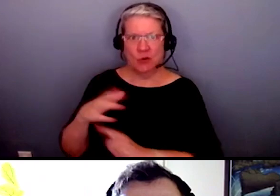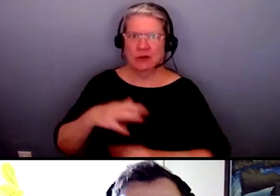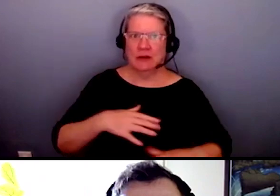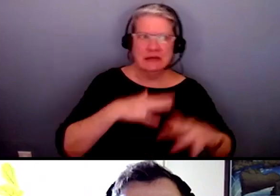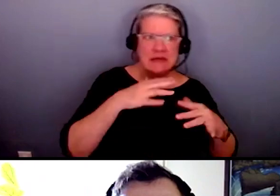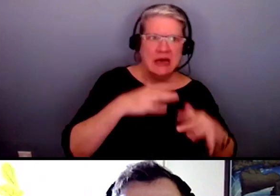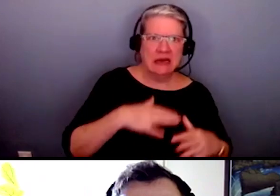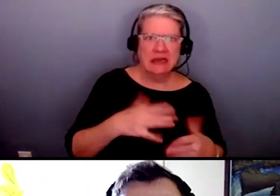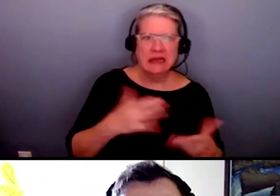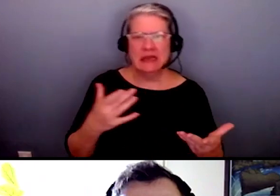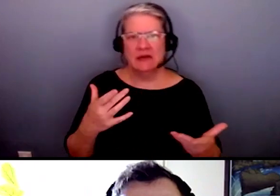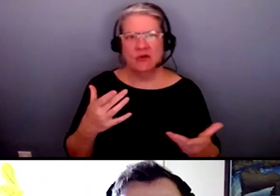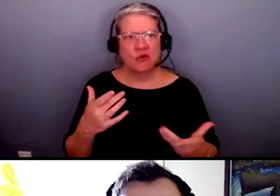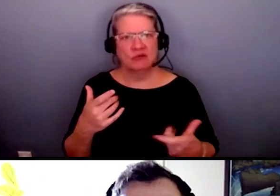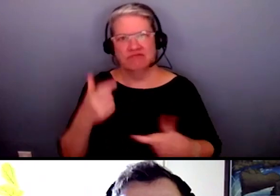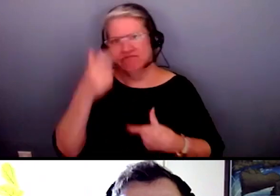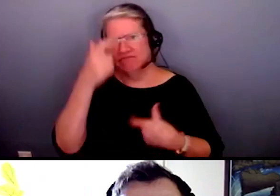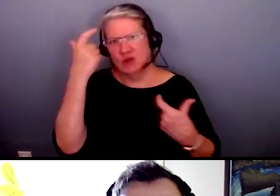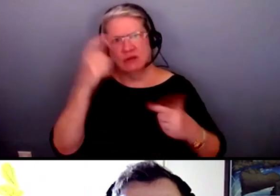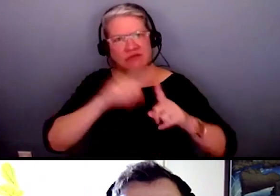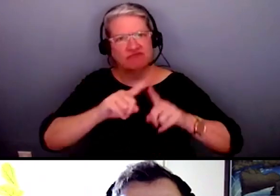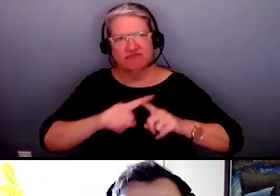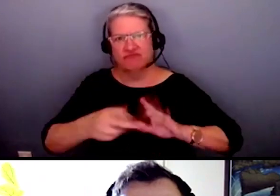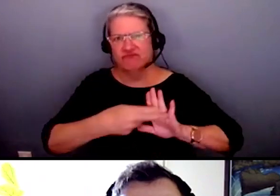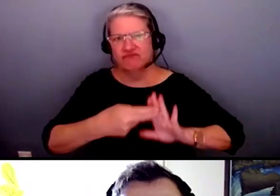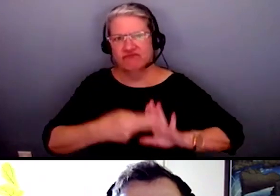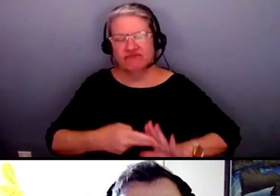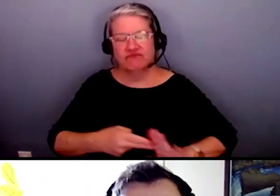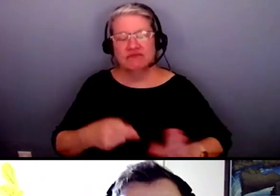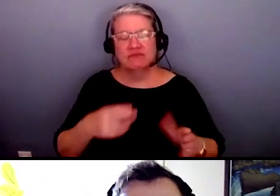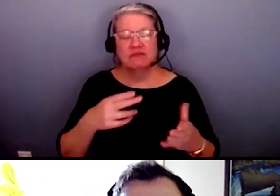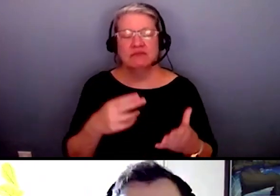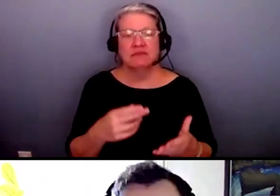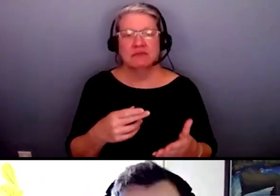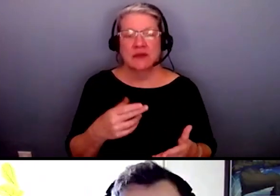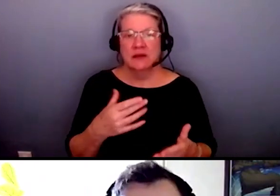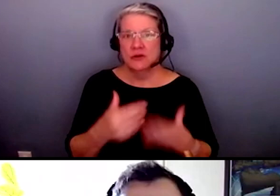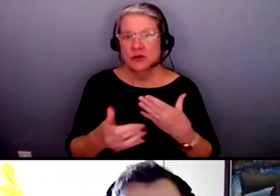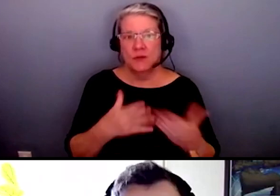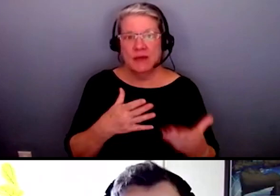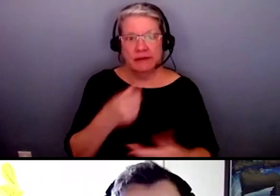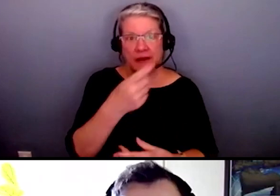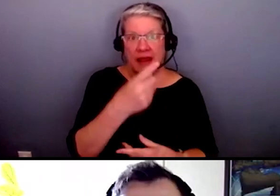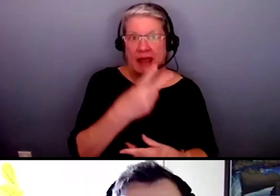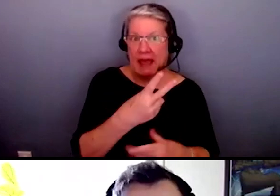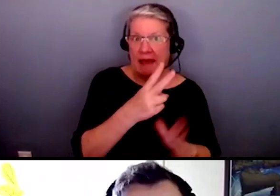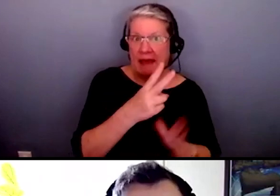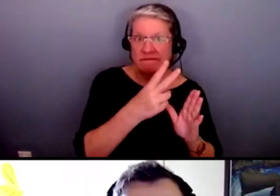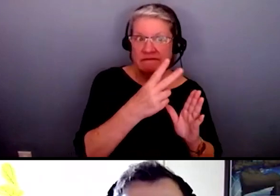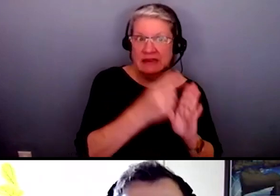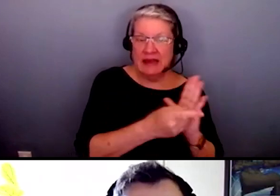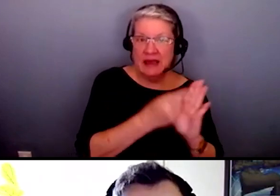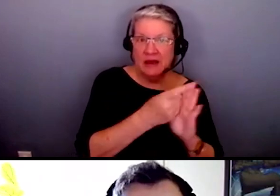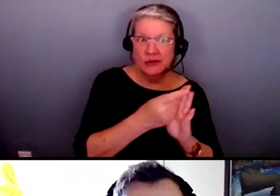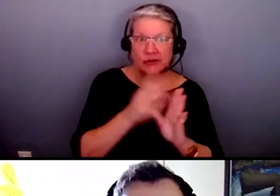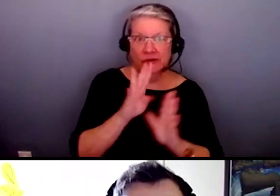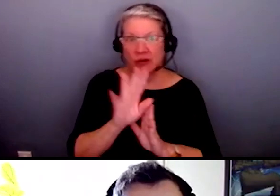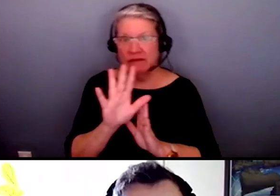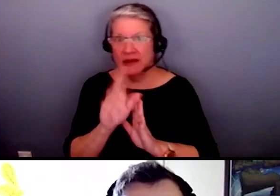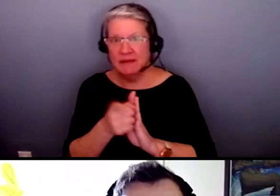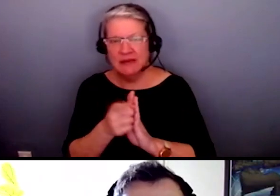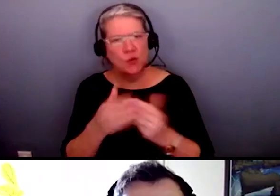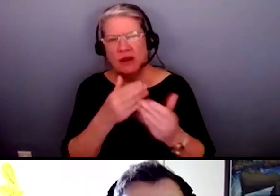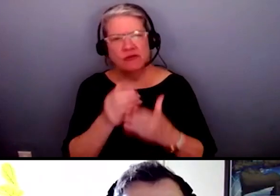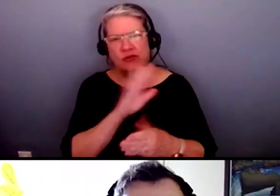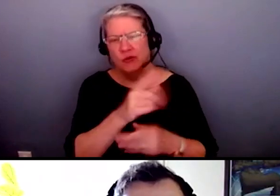and you know there can be many diagnoses that whether you have a half hour 40 feet whatever your normal book of time